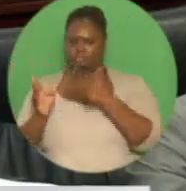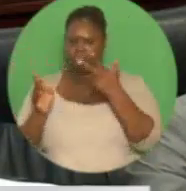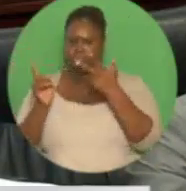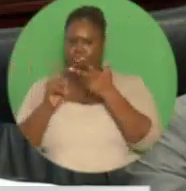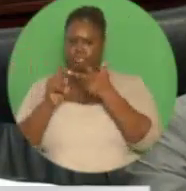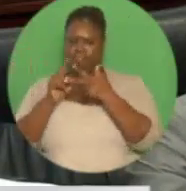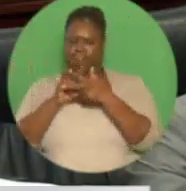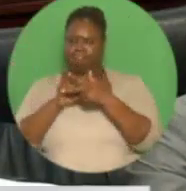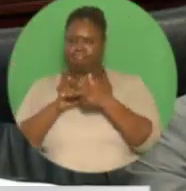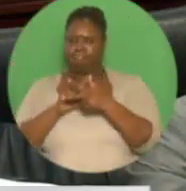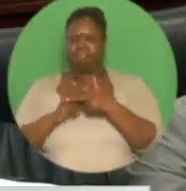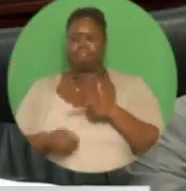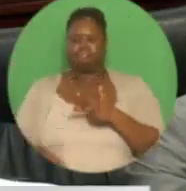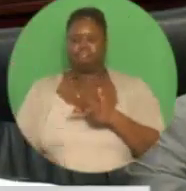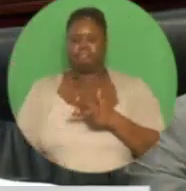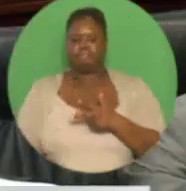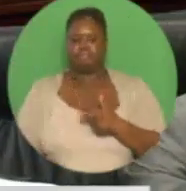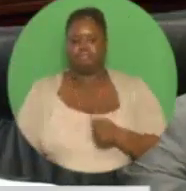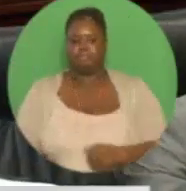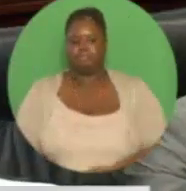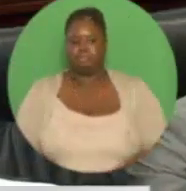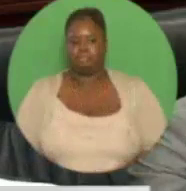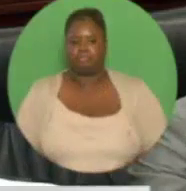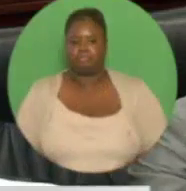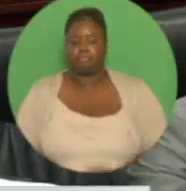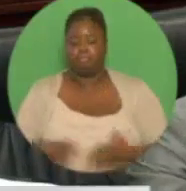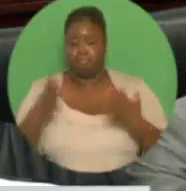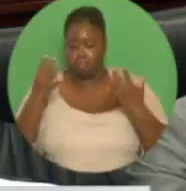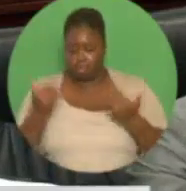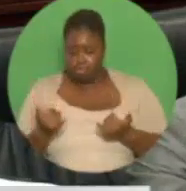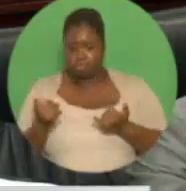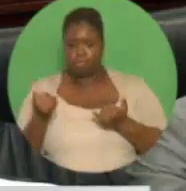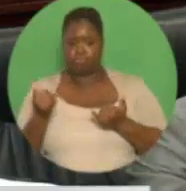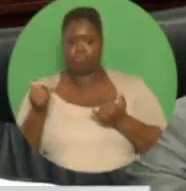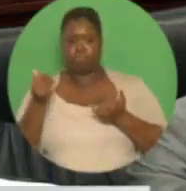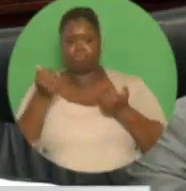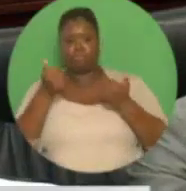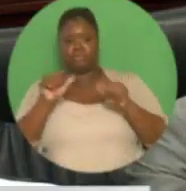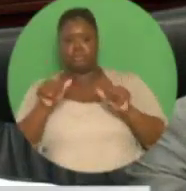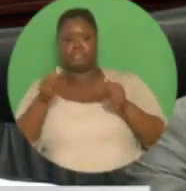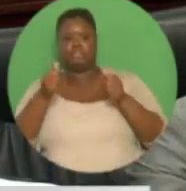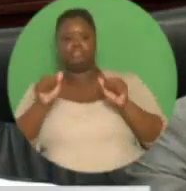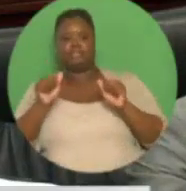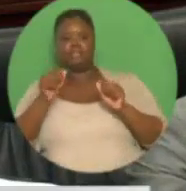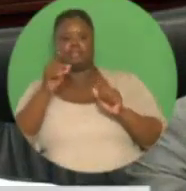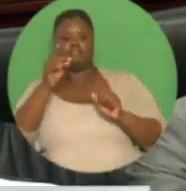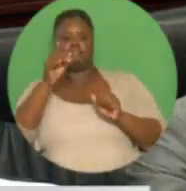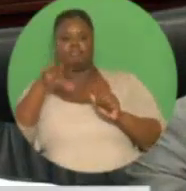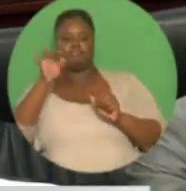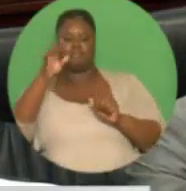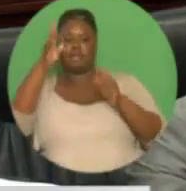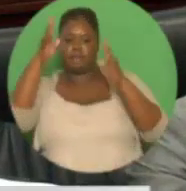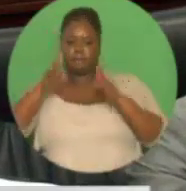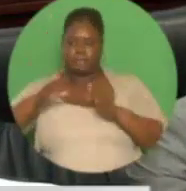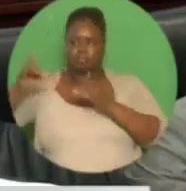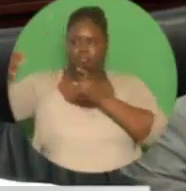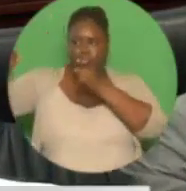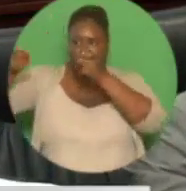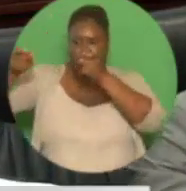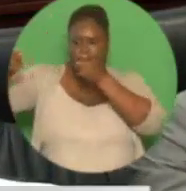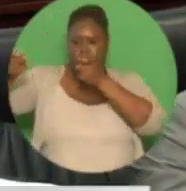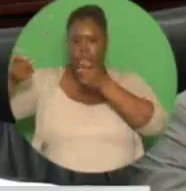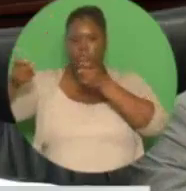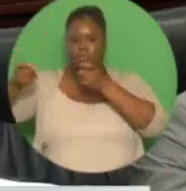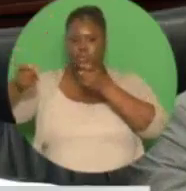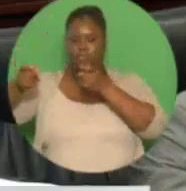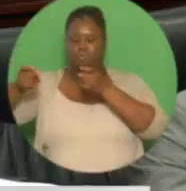2018, for the existing operator, we are making tremendous efforts to have in place on January 1, 2019, an internationally